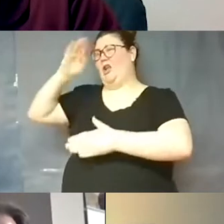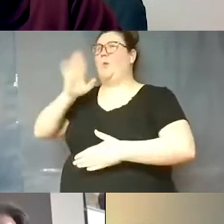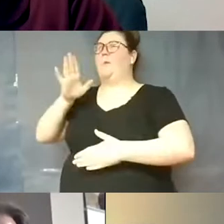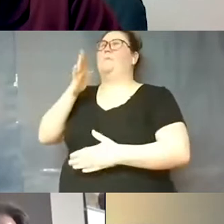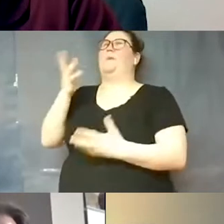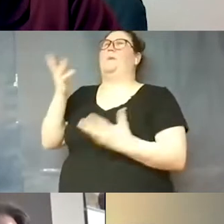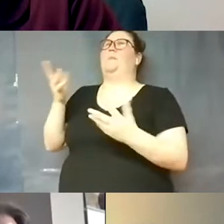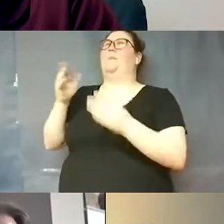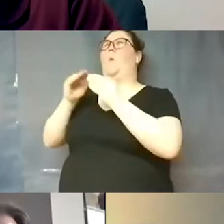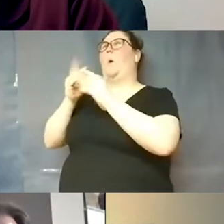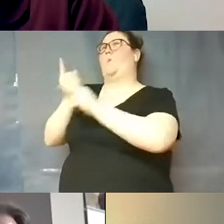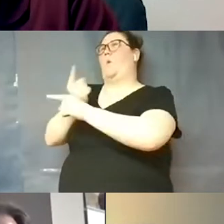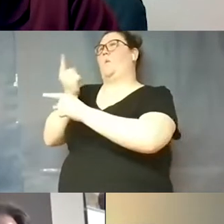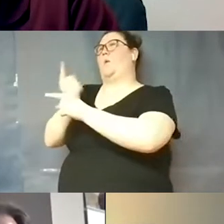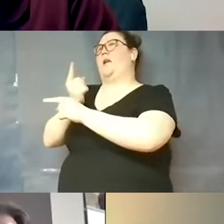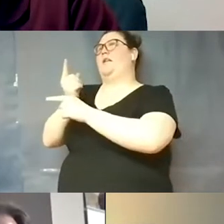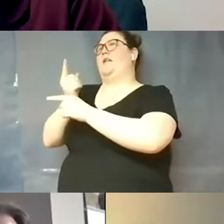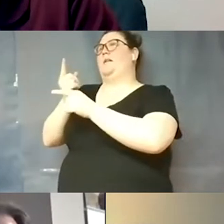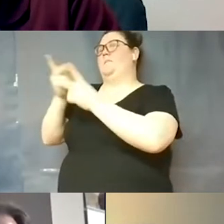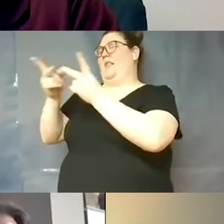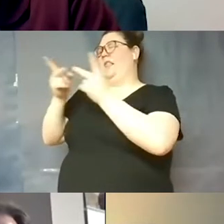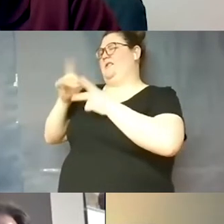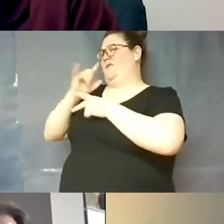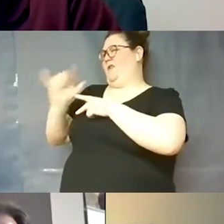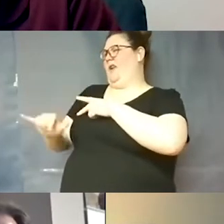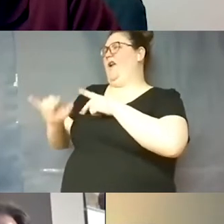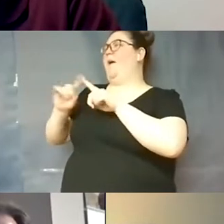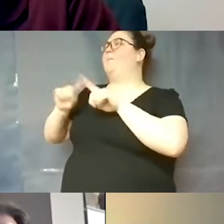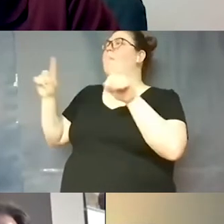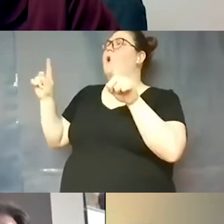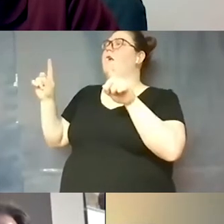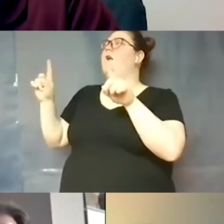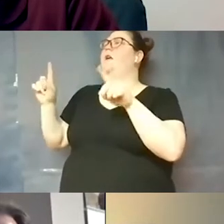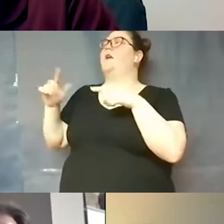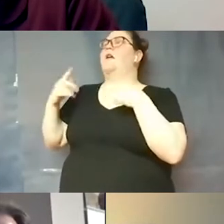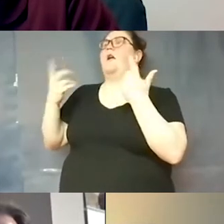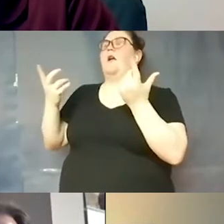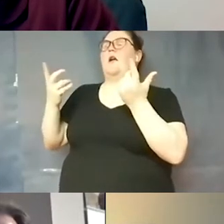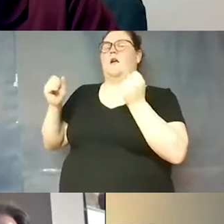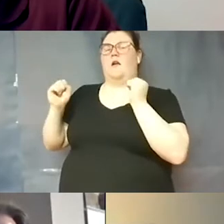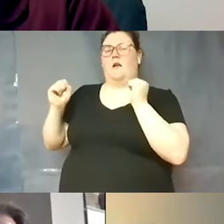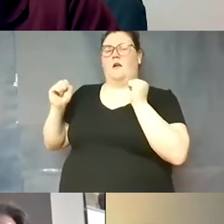more appropriate form for that but our uh our our